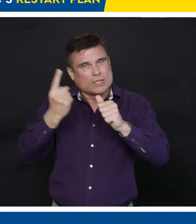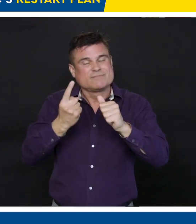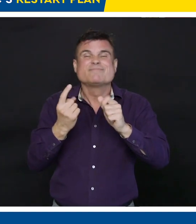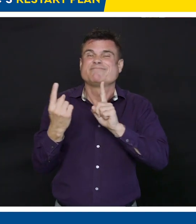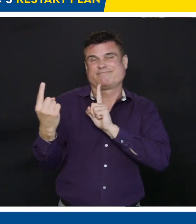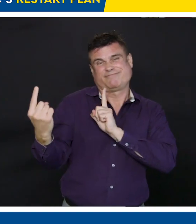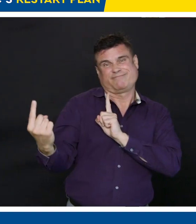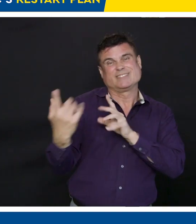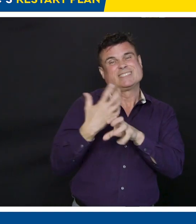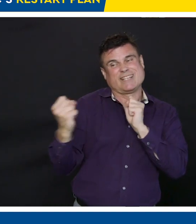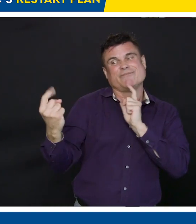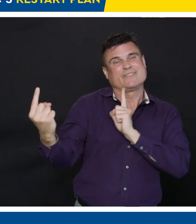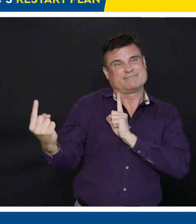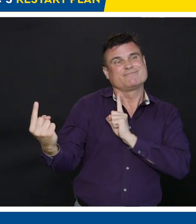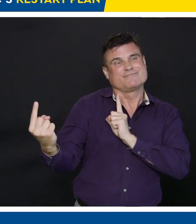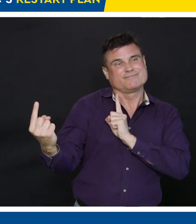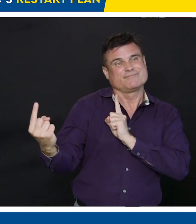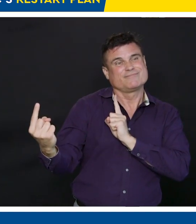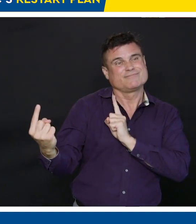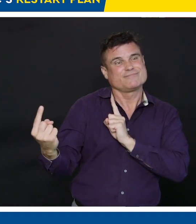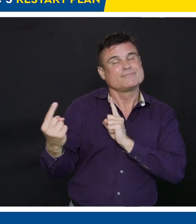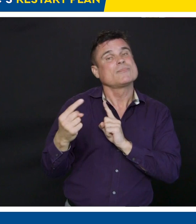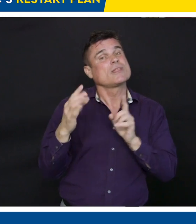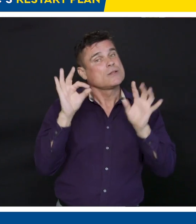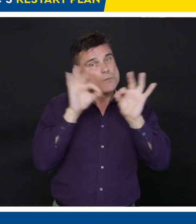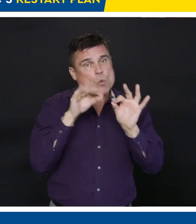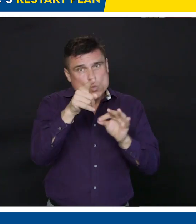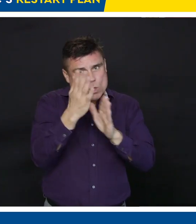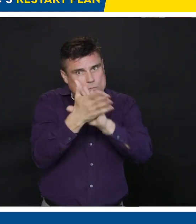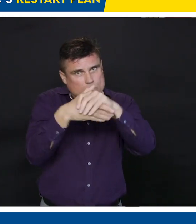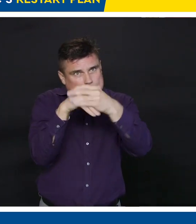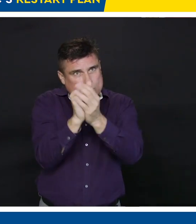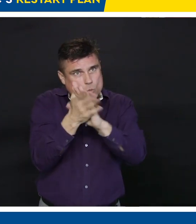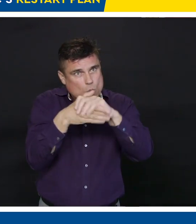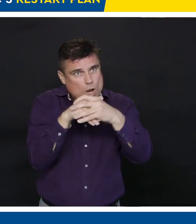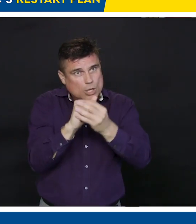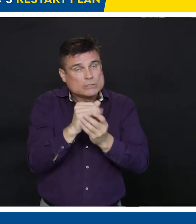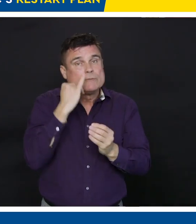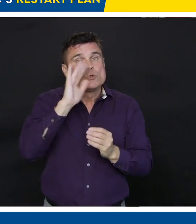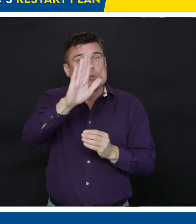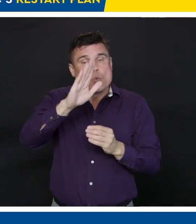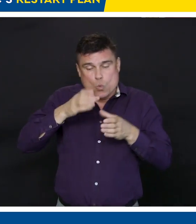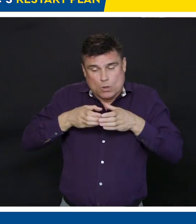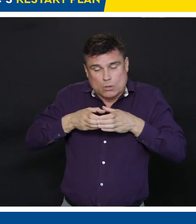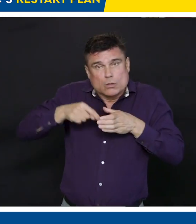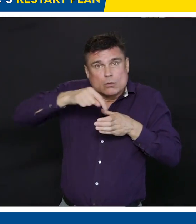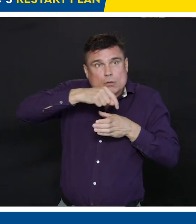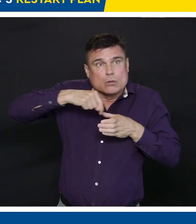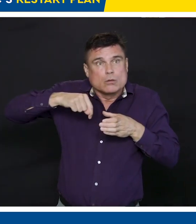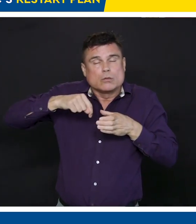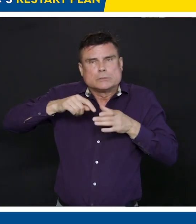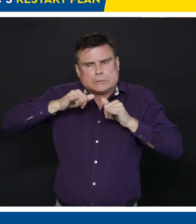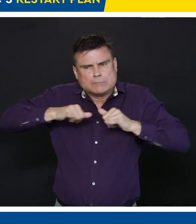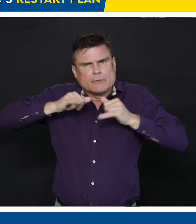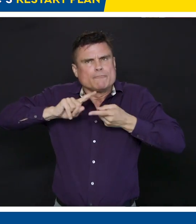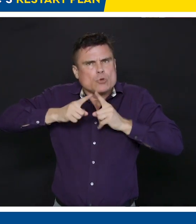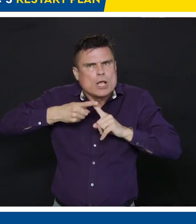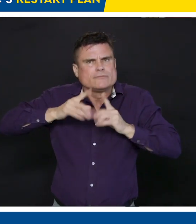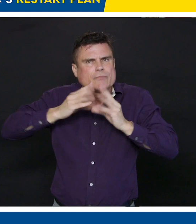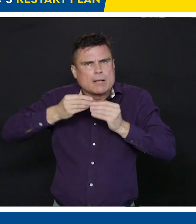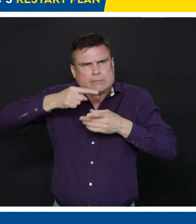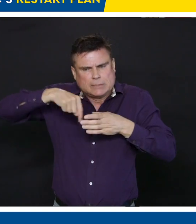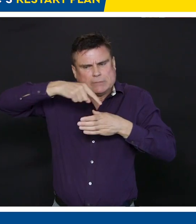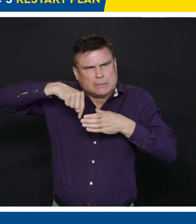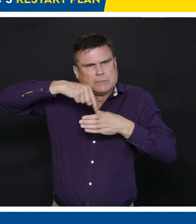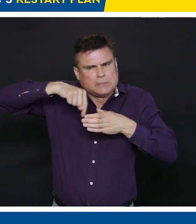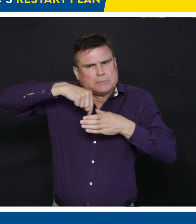But if your circle has been tight, and I know, Binder, that your circle is tight, I welcome you to hug your mom. But people have